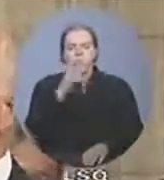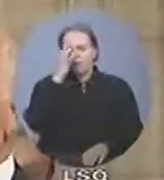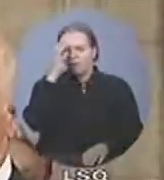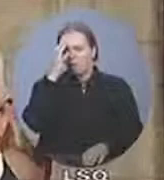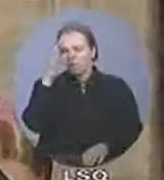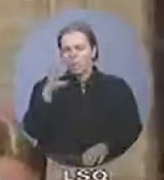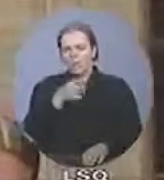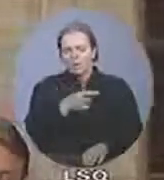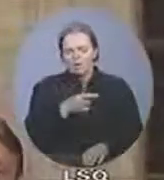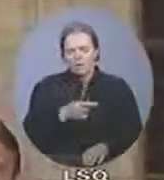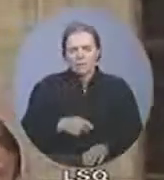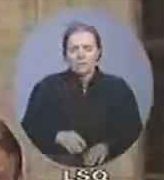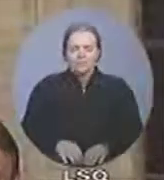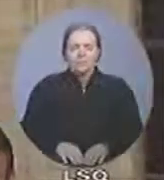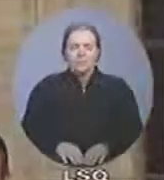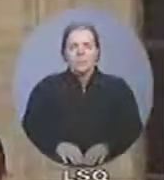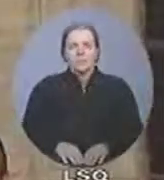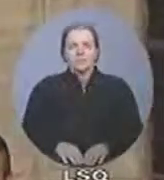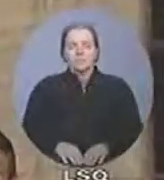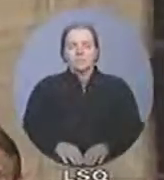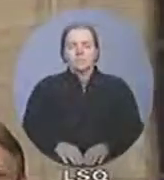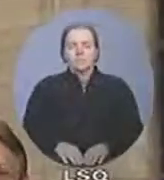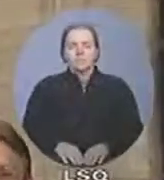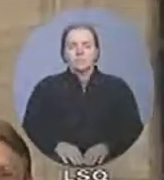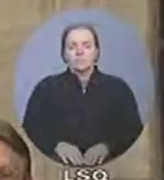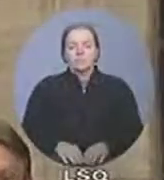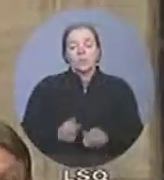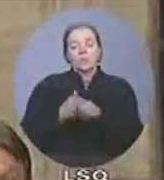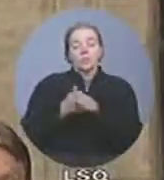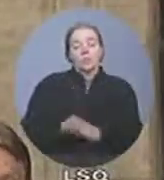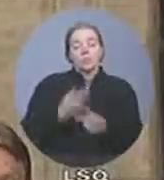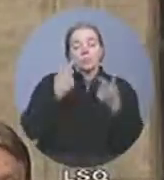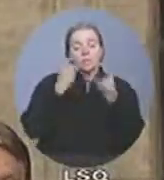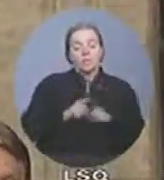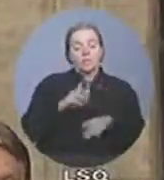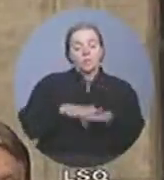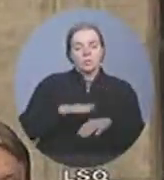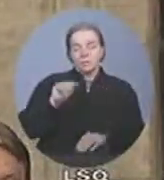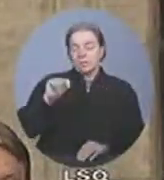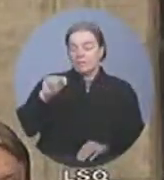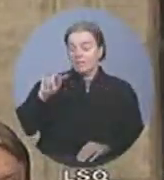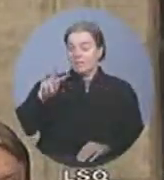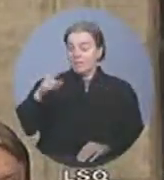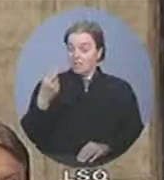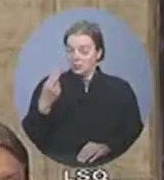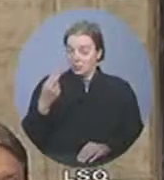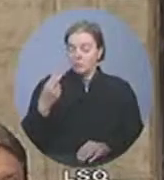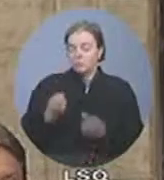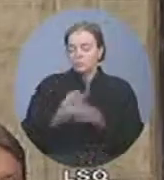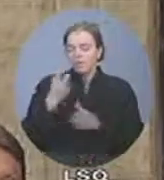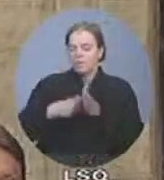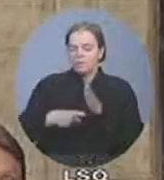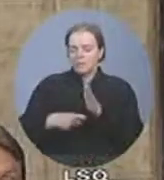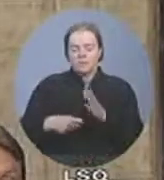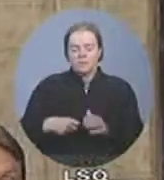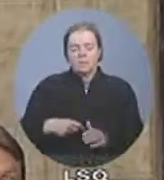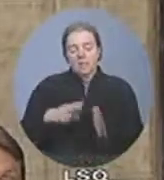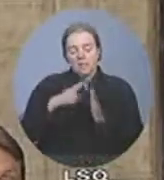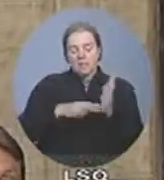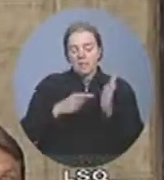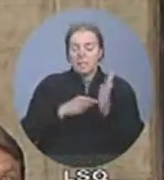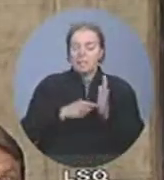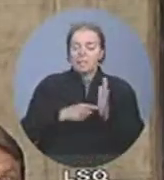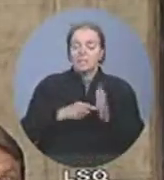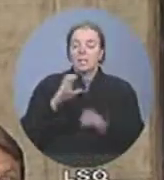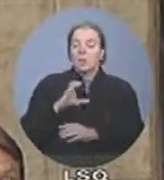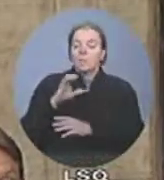The HST memorandum of agreement says, and I'm quoting here, Canada and British Columbia will use their best efforts